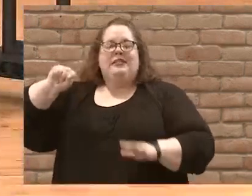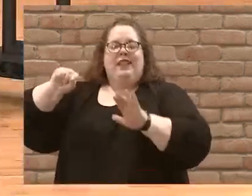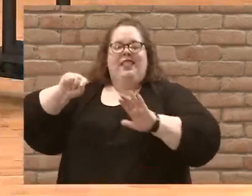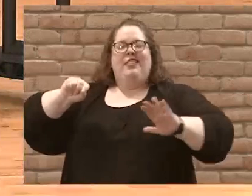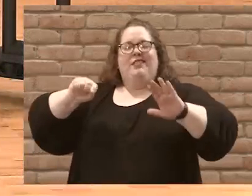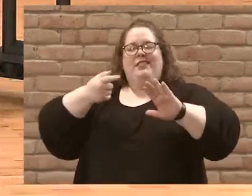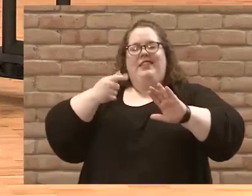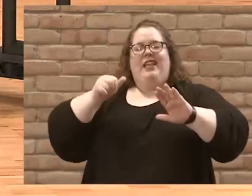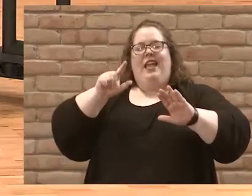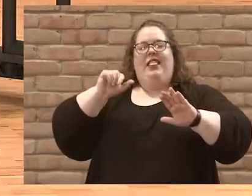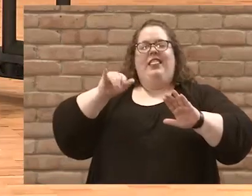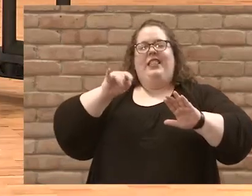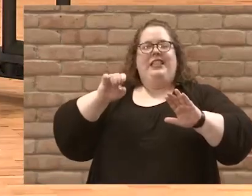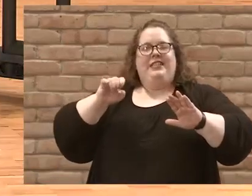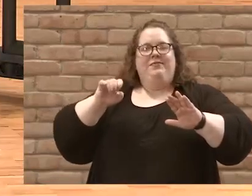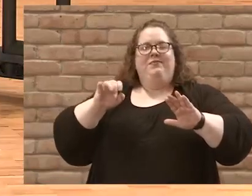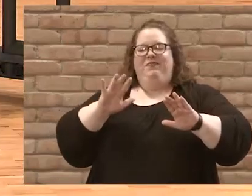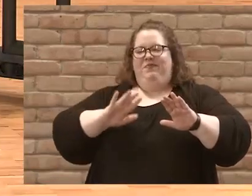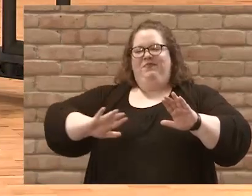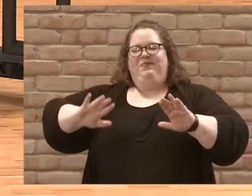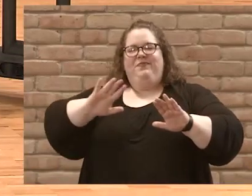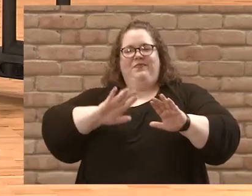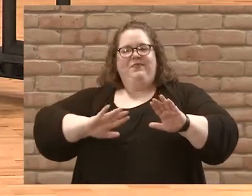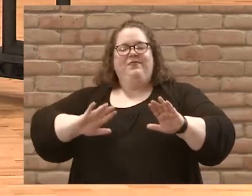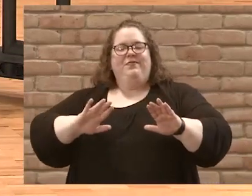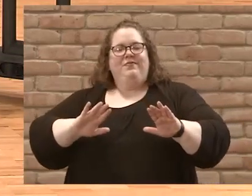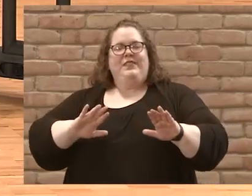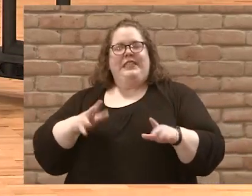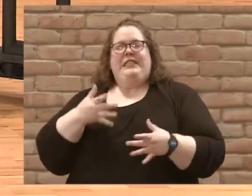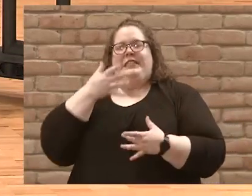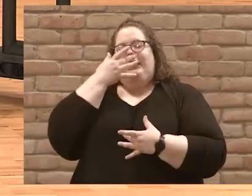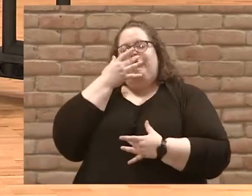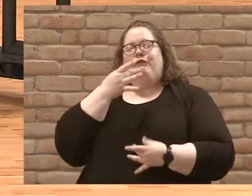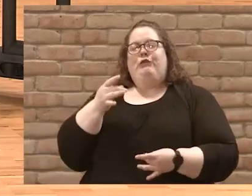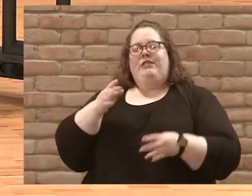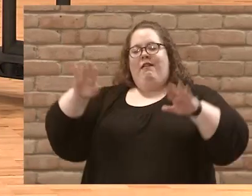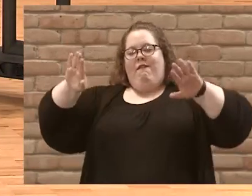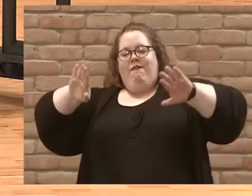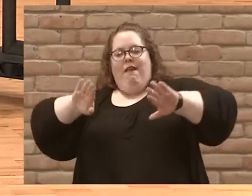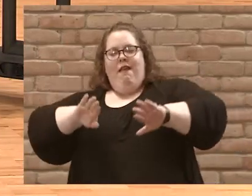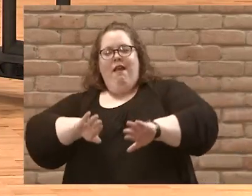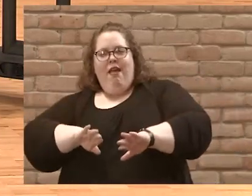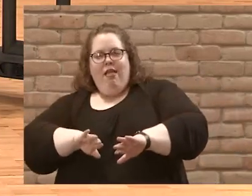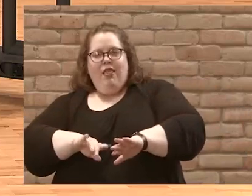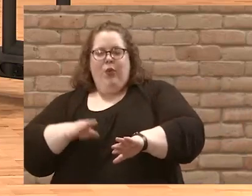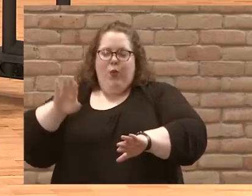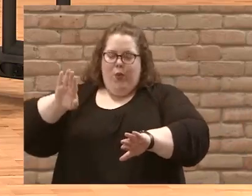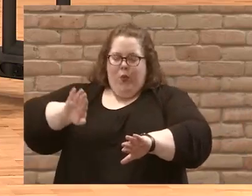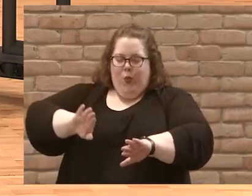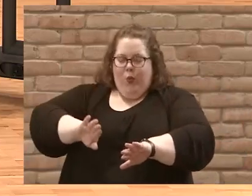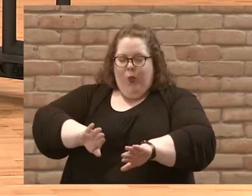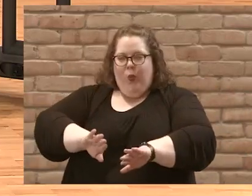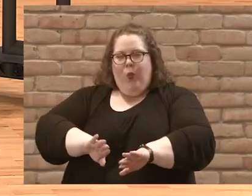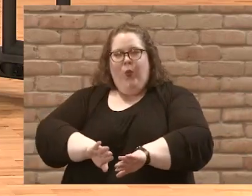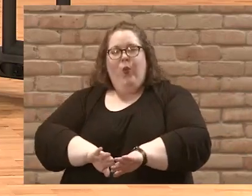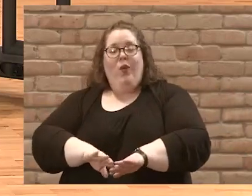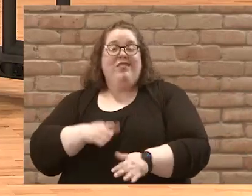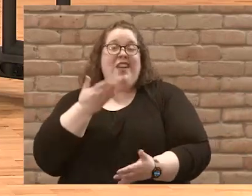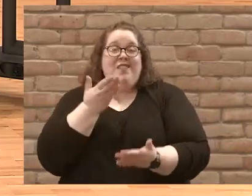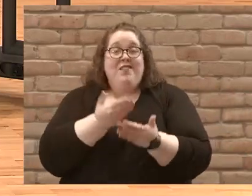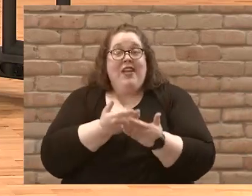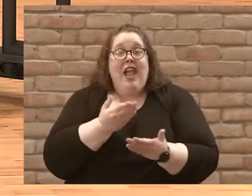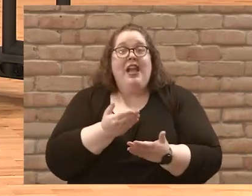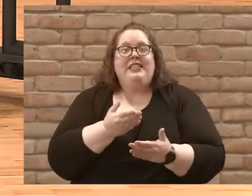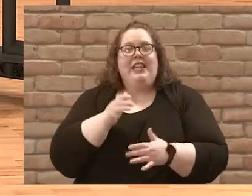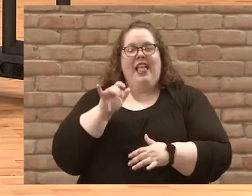Galilee. And it's kind of in this interesting valley, this deep valley. In fact, the Sea of